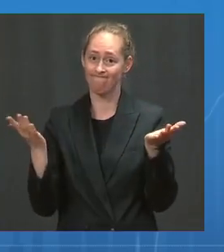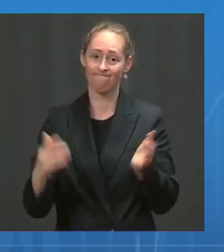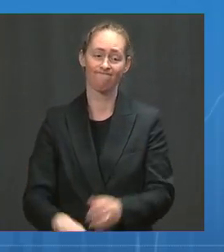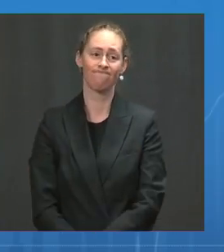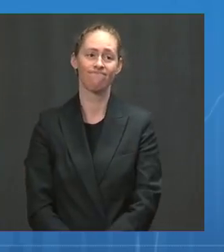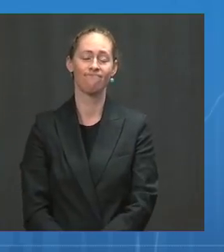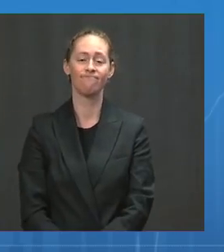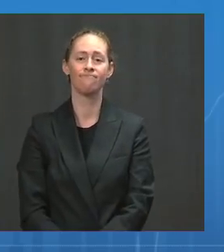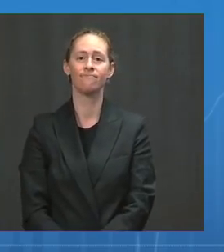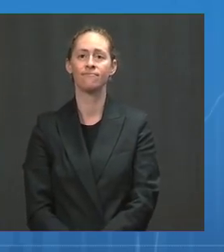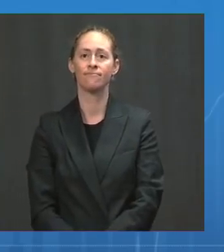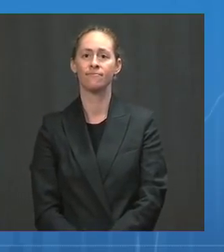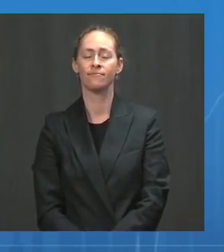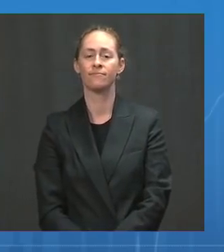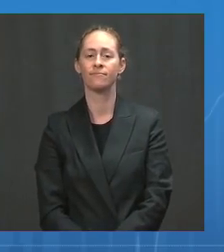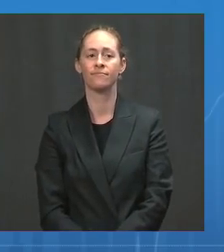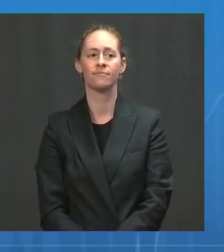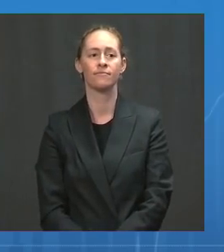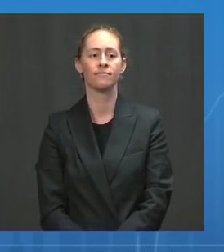Ailyn Collins at CNN.